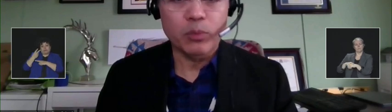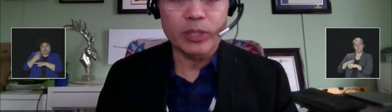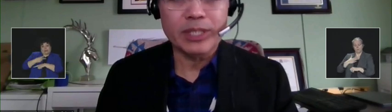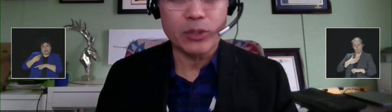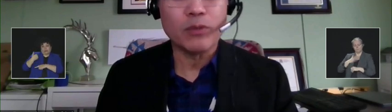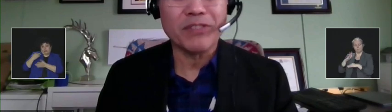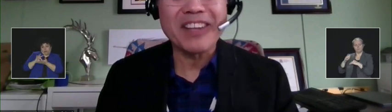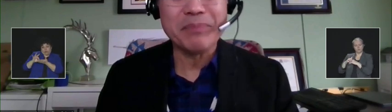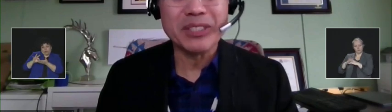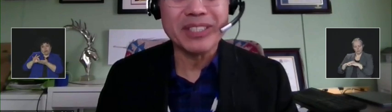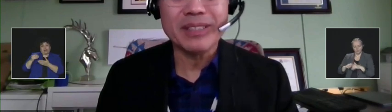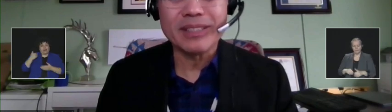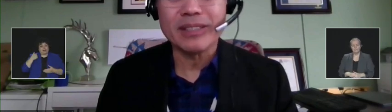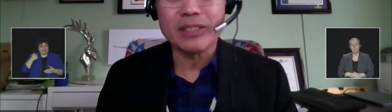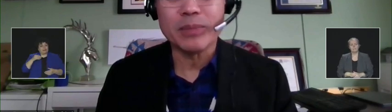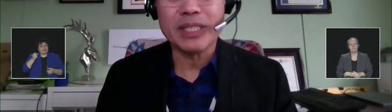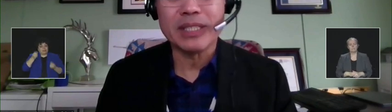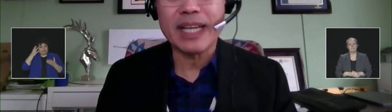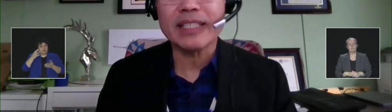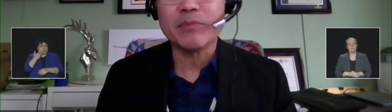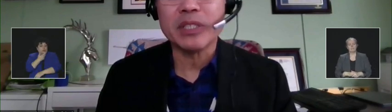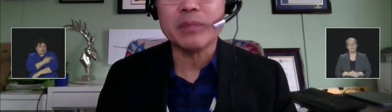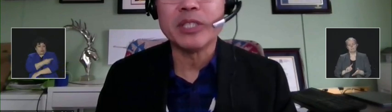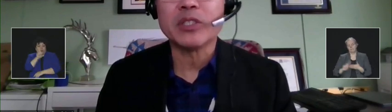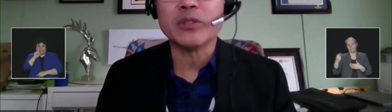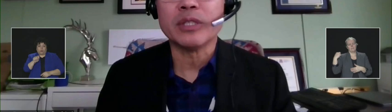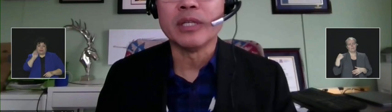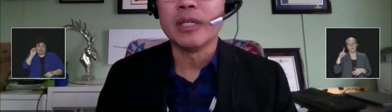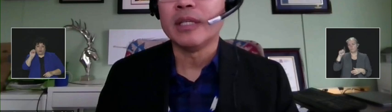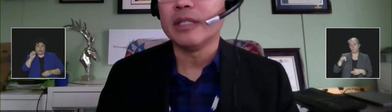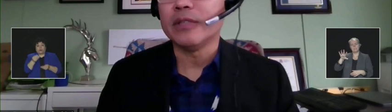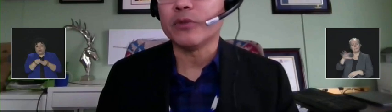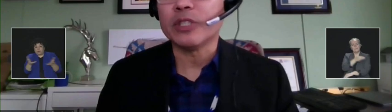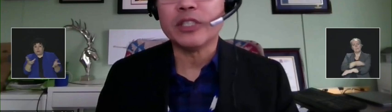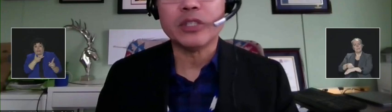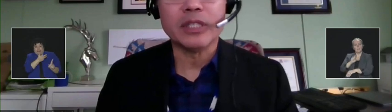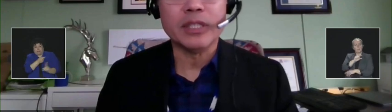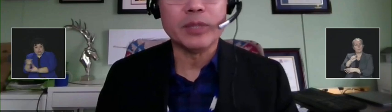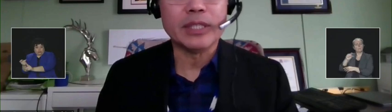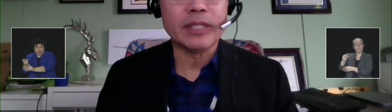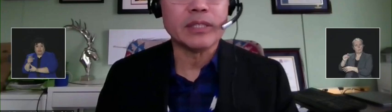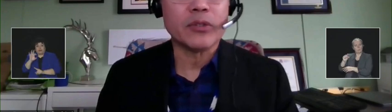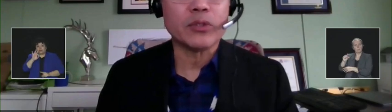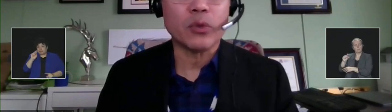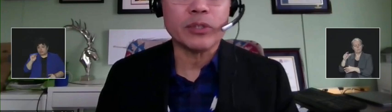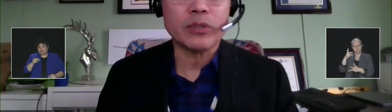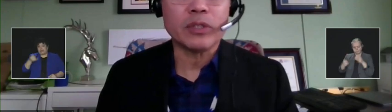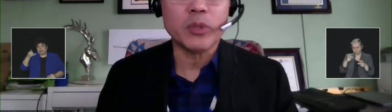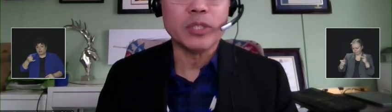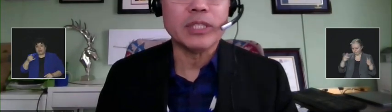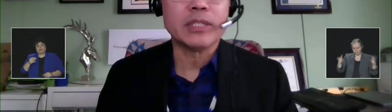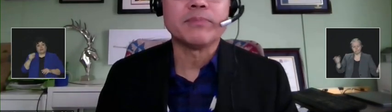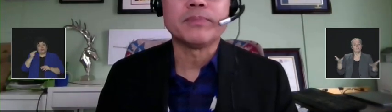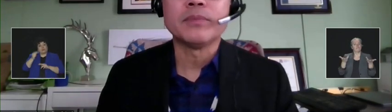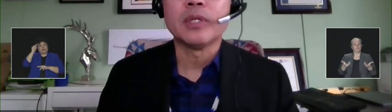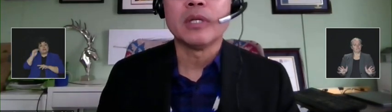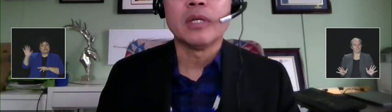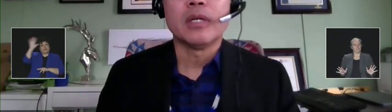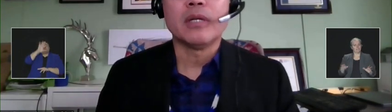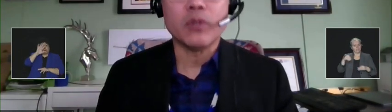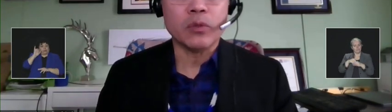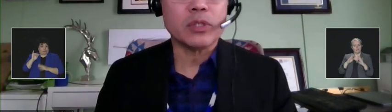or 1.05 million to be exact, have been administered in First Nations, Inuit, and territorial communities.